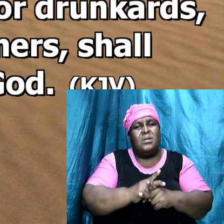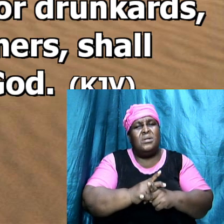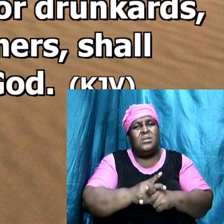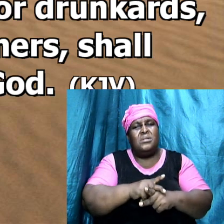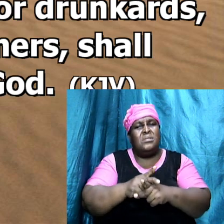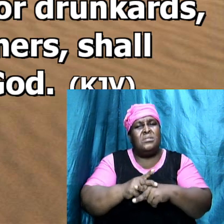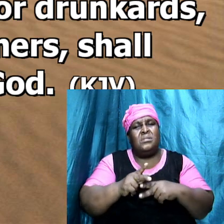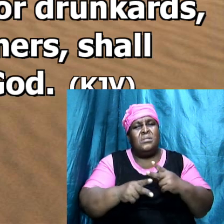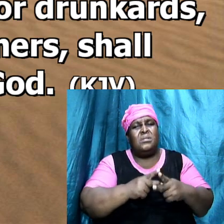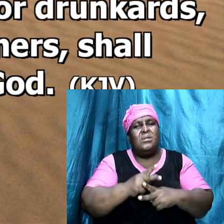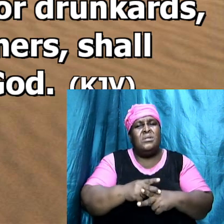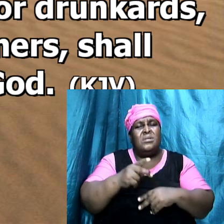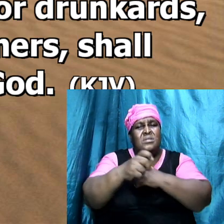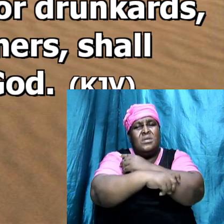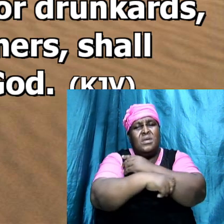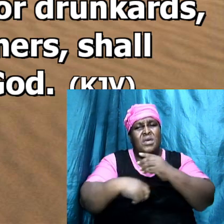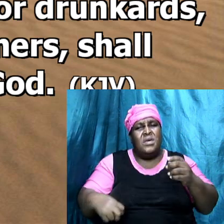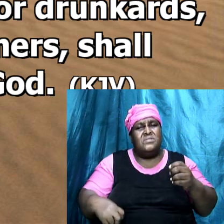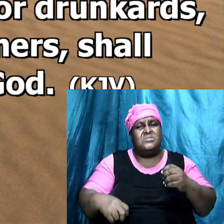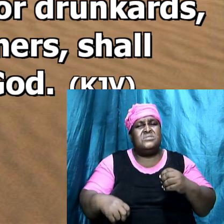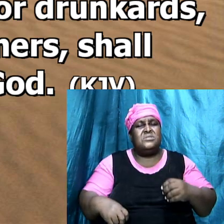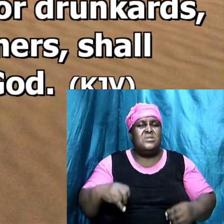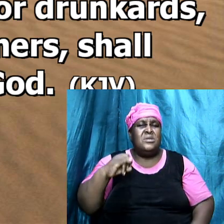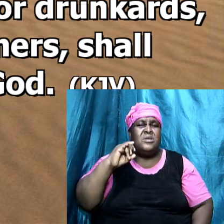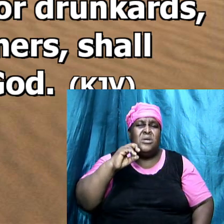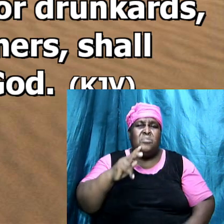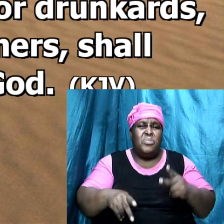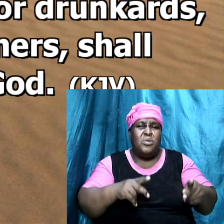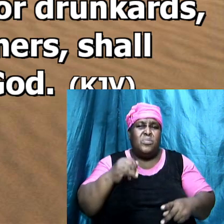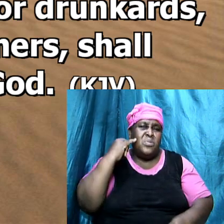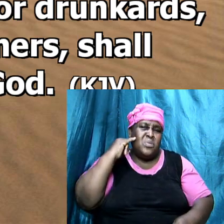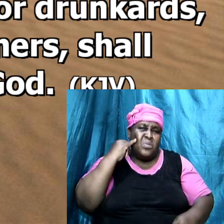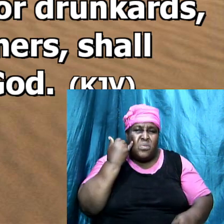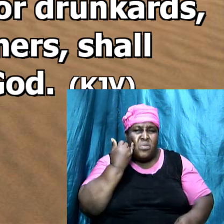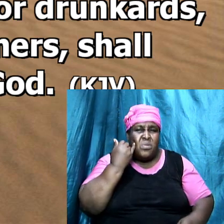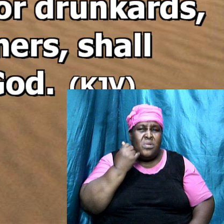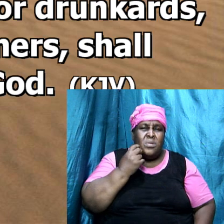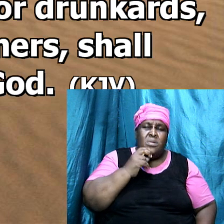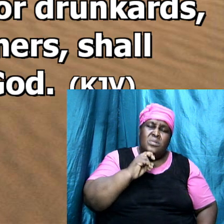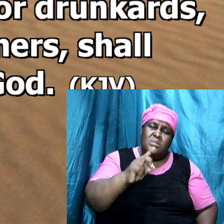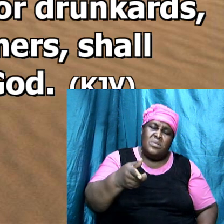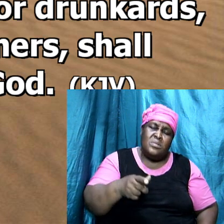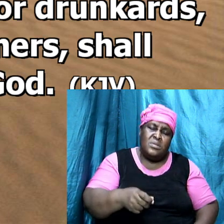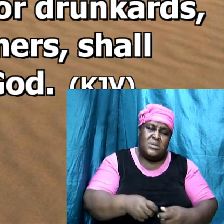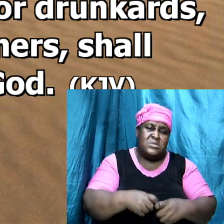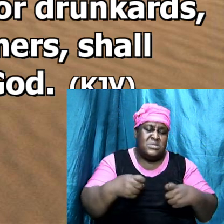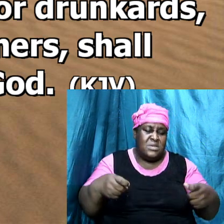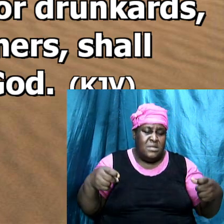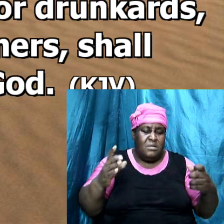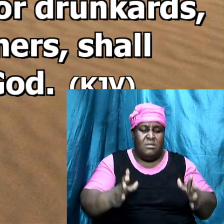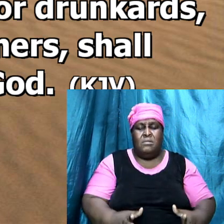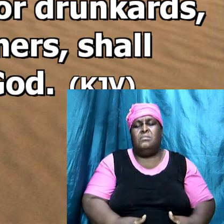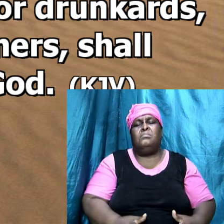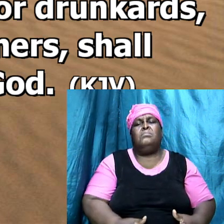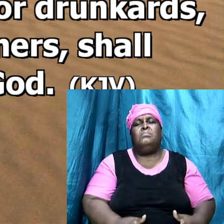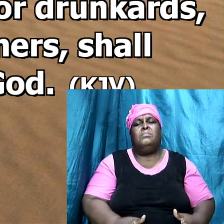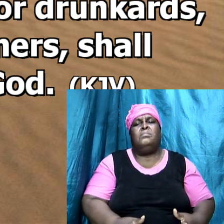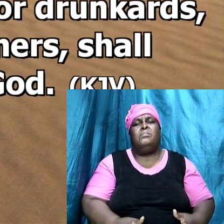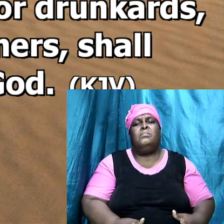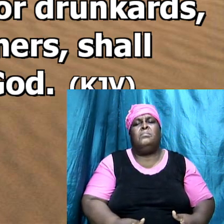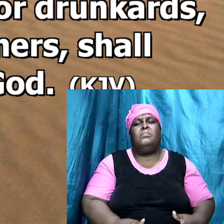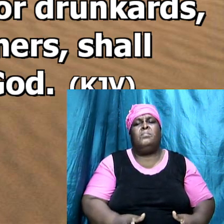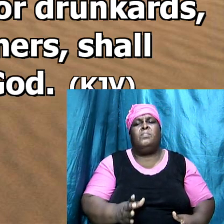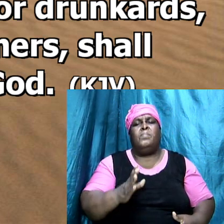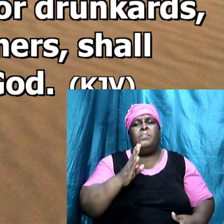nor thieves, nor covetous, nor drunkards, nor revelers, nor extortioners